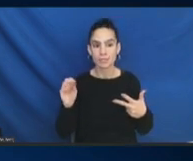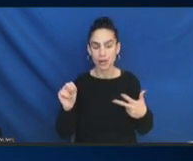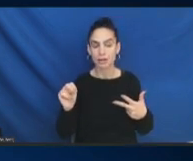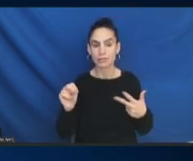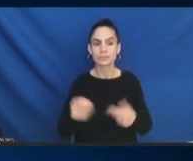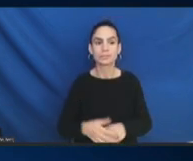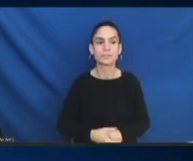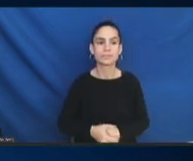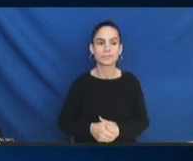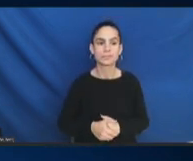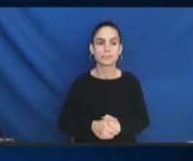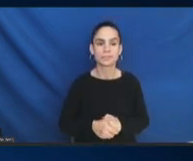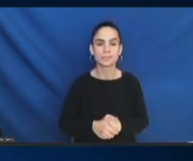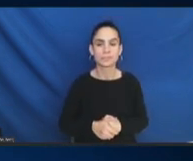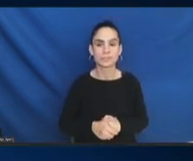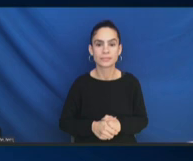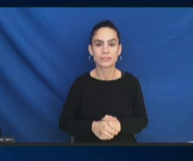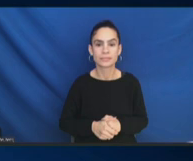Belonging and inclusion.